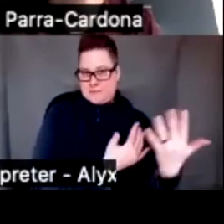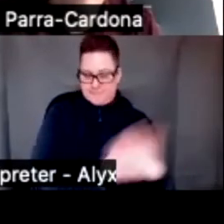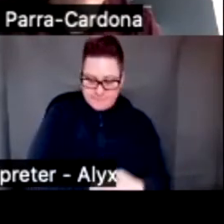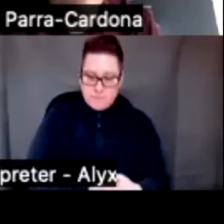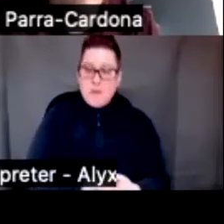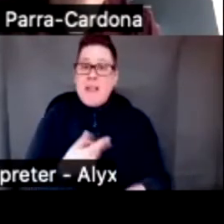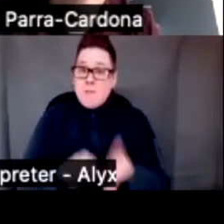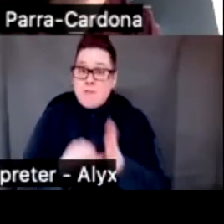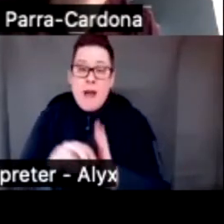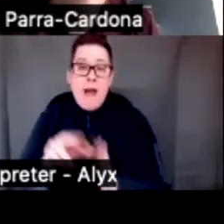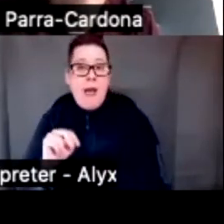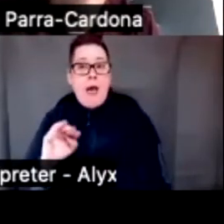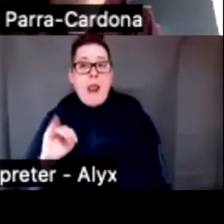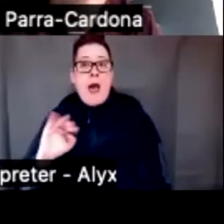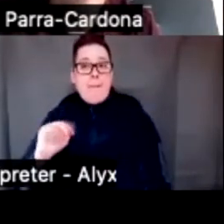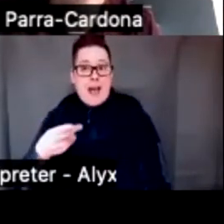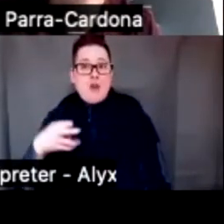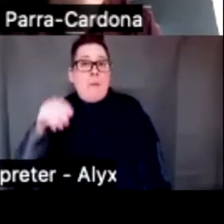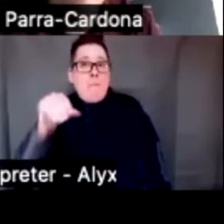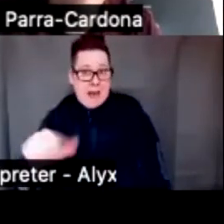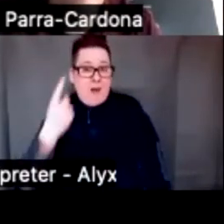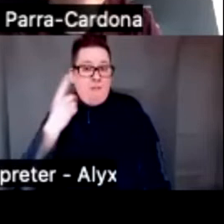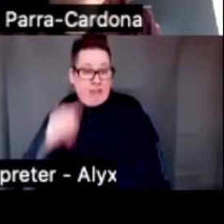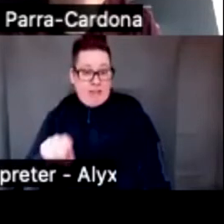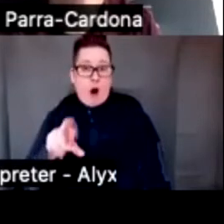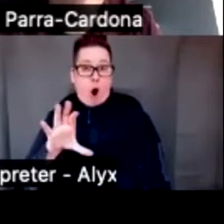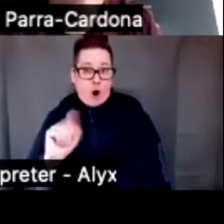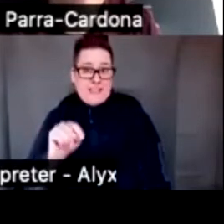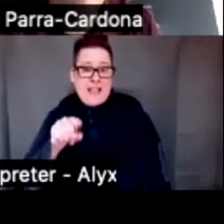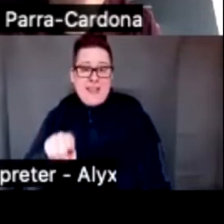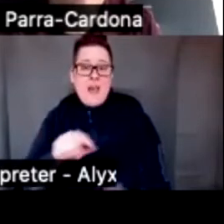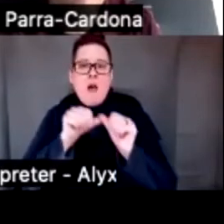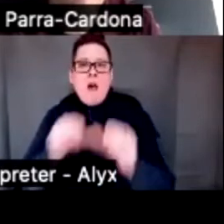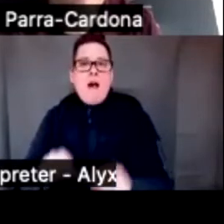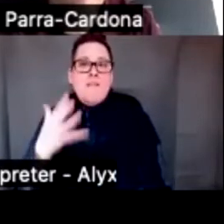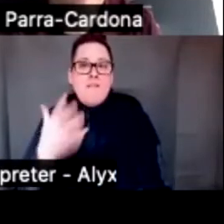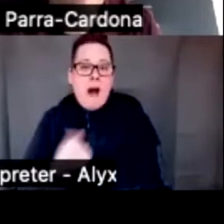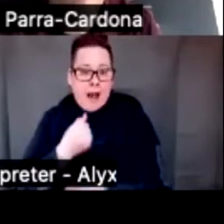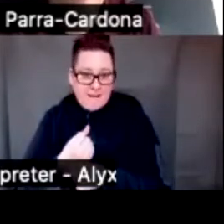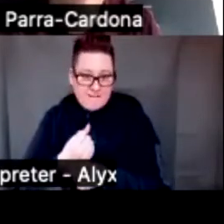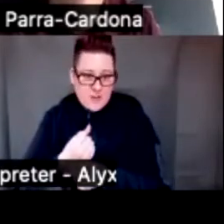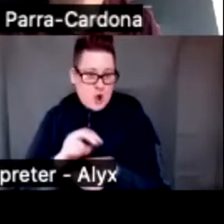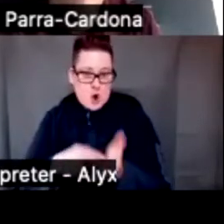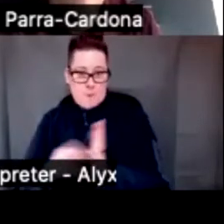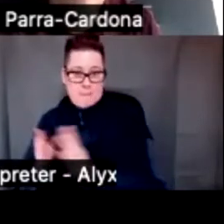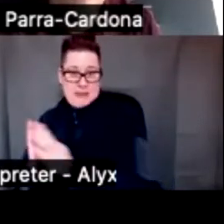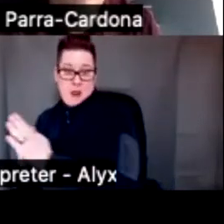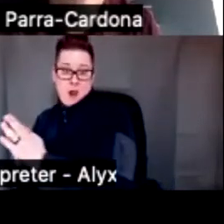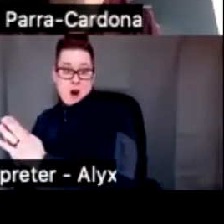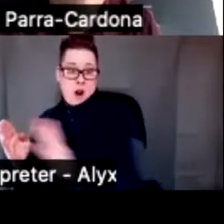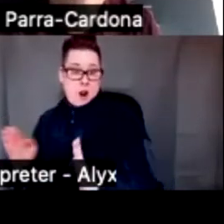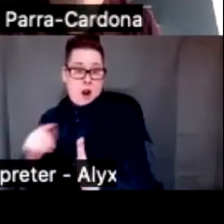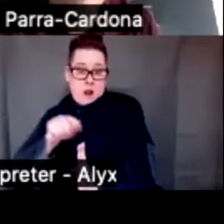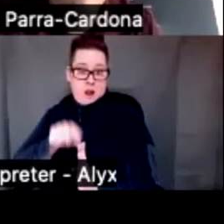NIMH not only funded the randomized control trial, this study lasted five years, so it came all the way to here. But what is